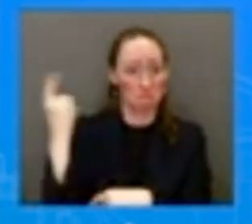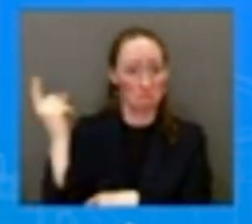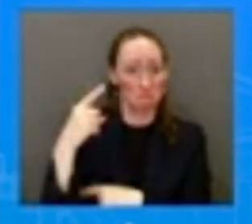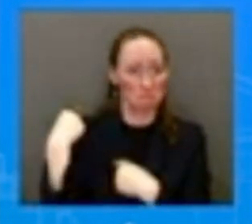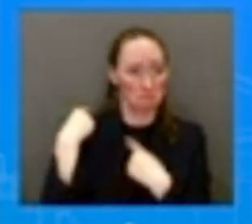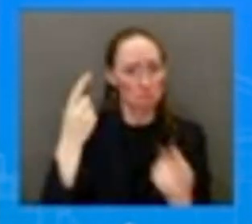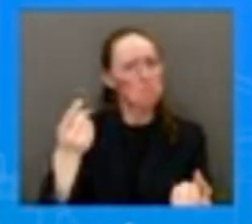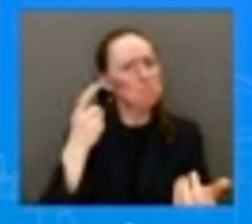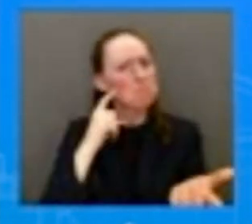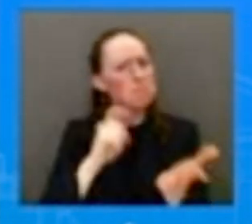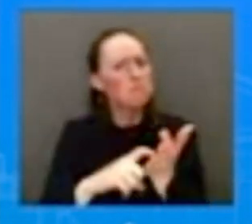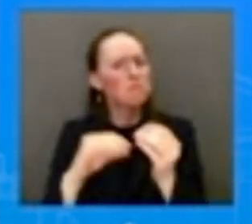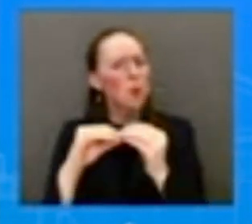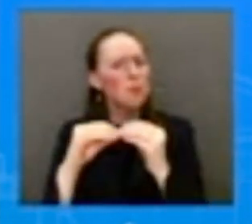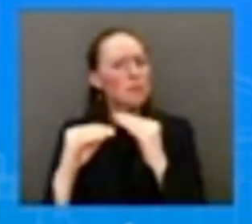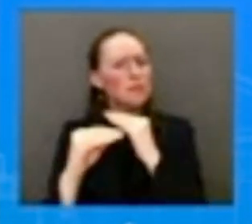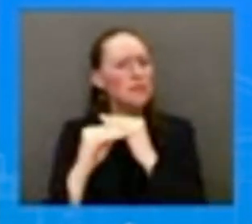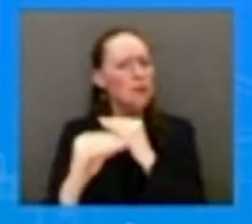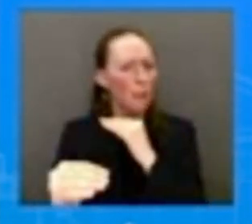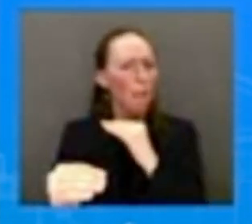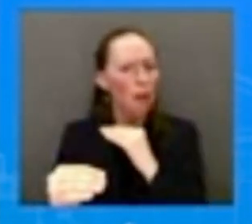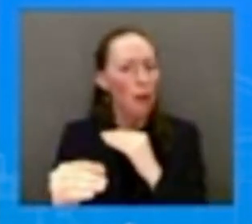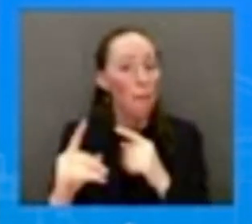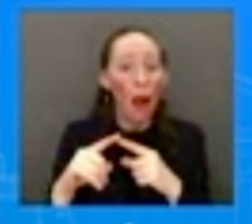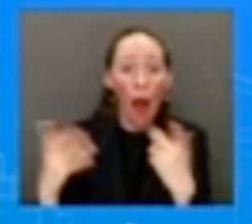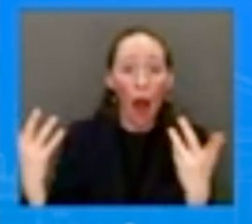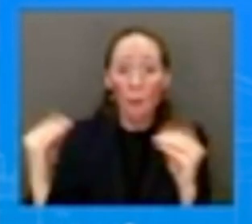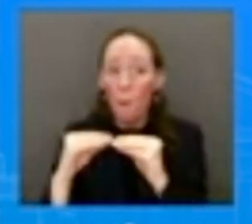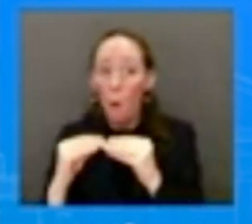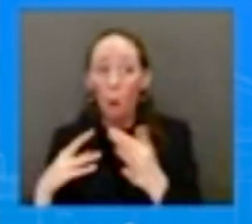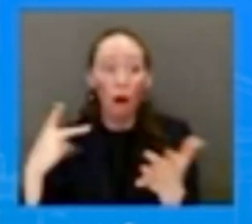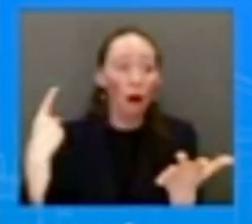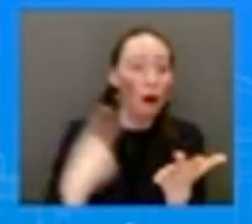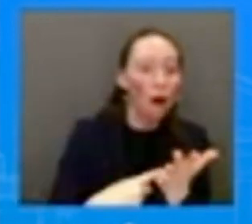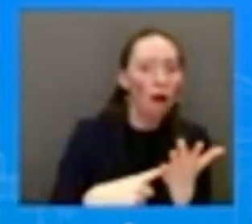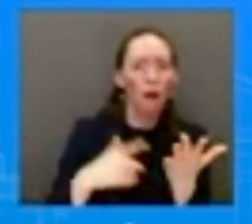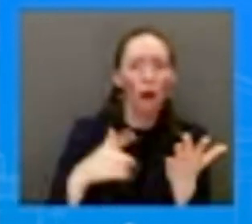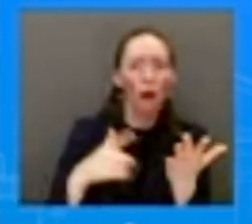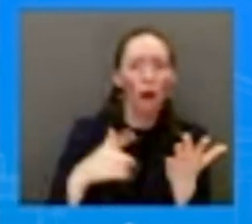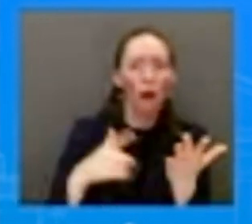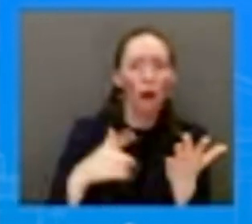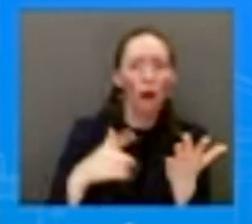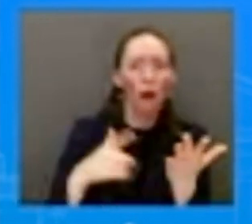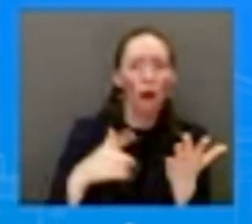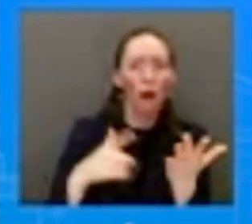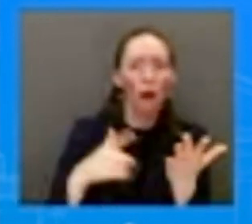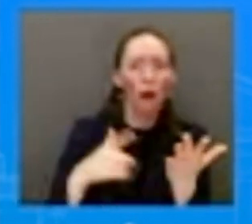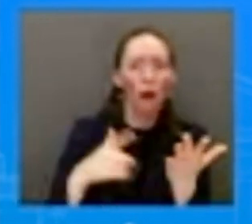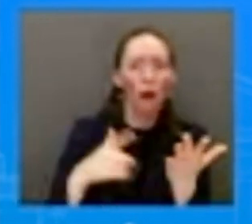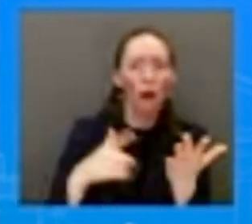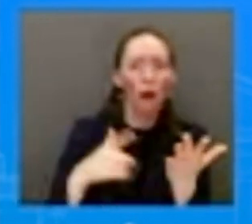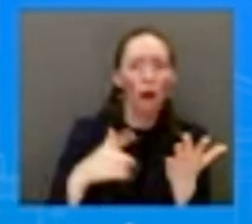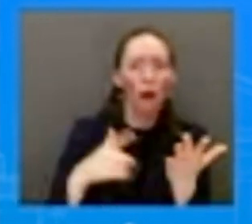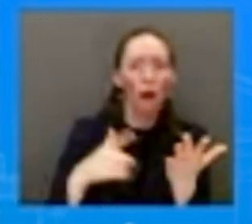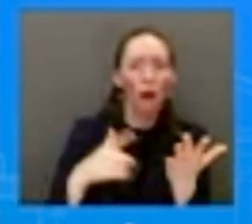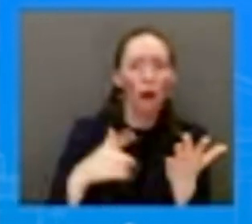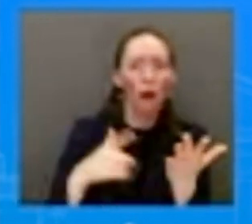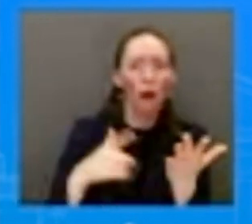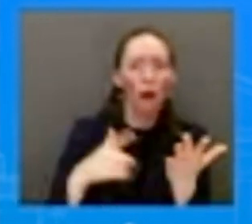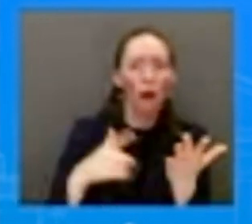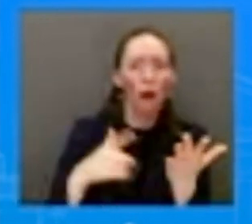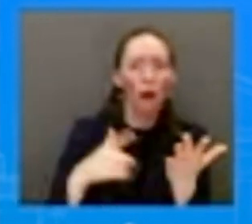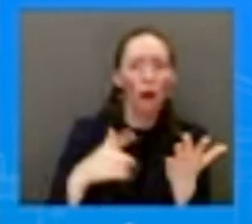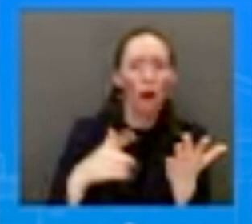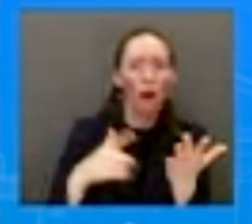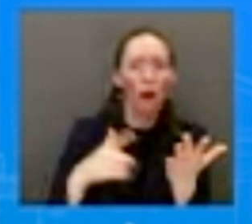as it relates to regional banks or First Republic, but again, the actions that we have taken has certainly been over the past